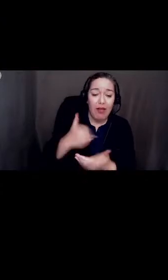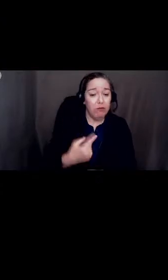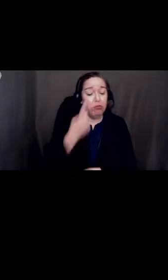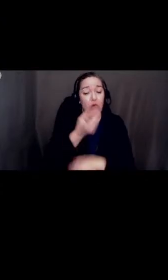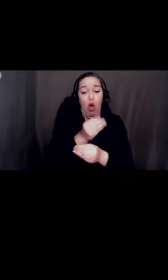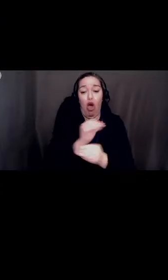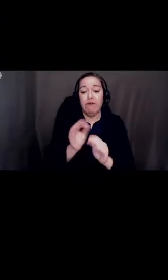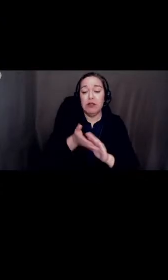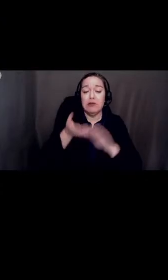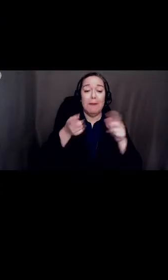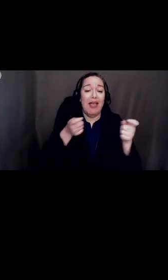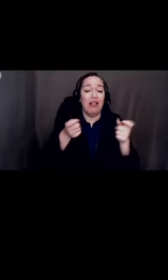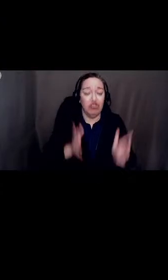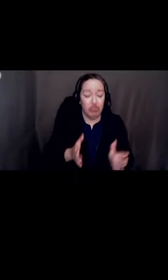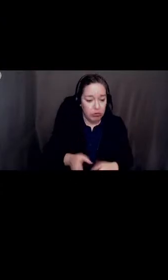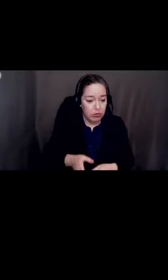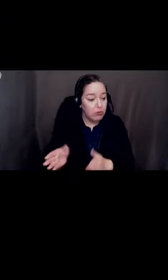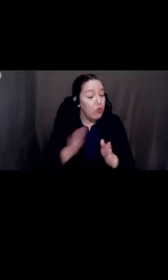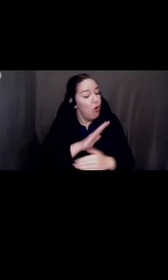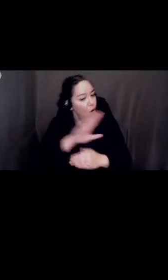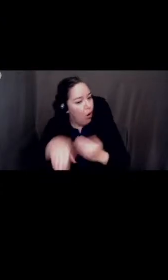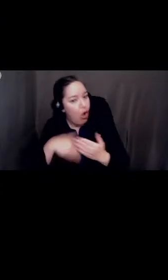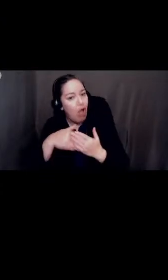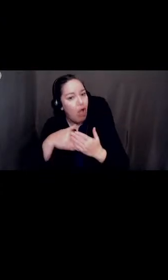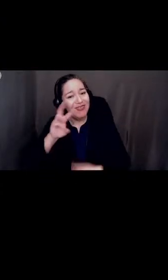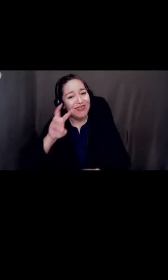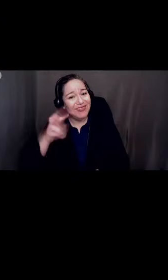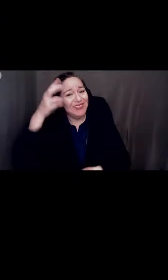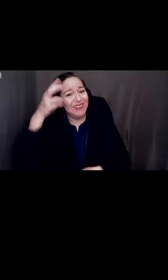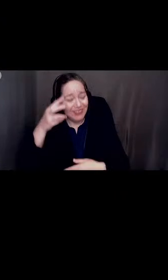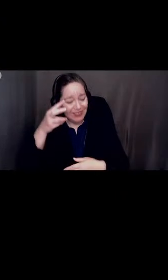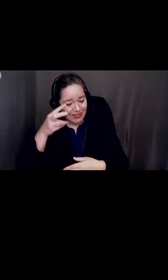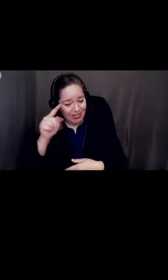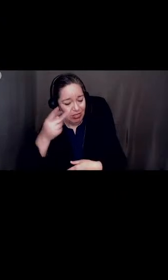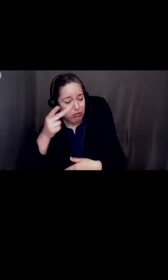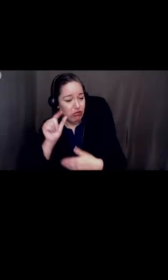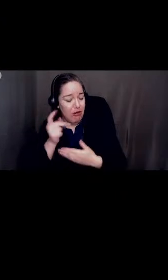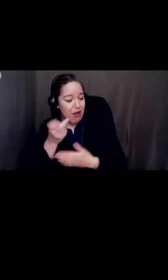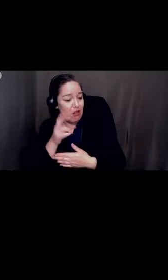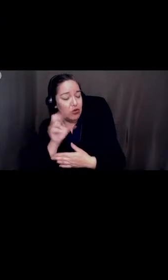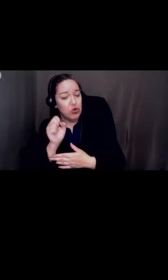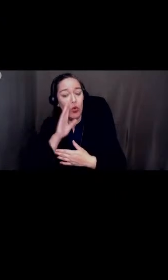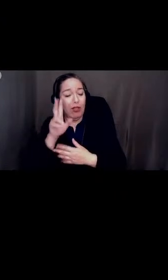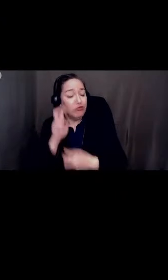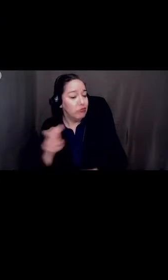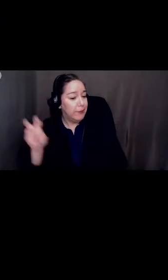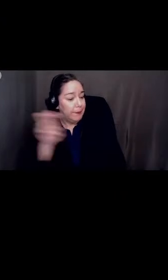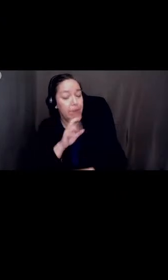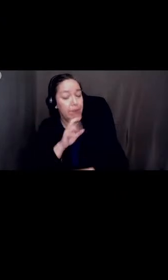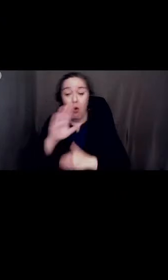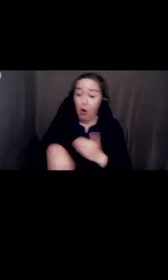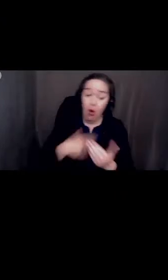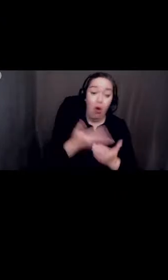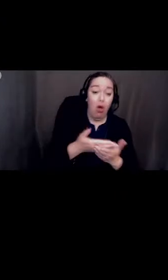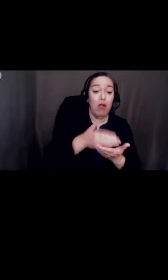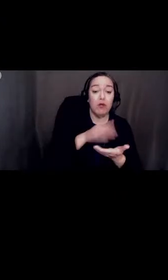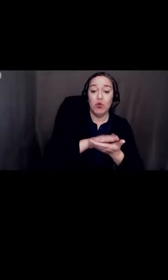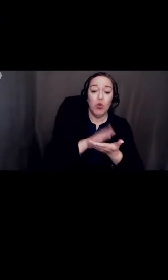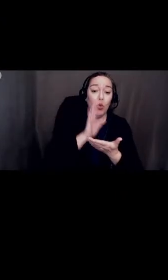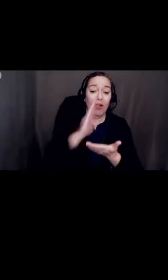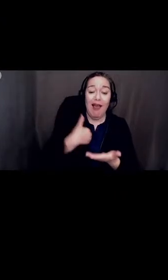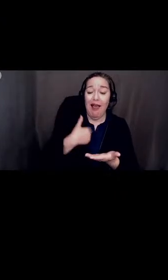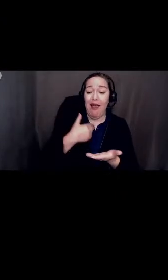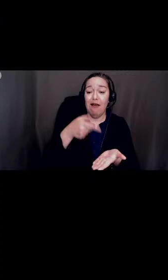a trip. All schools will have $10,000 of LCAP funds. However,